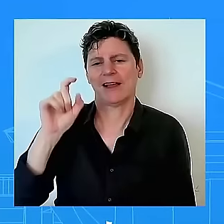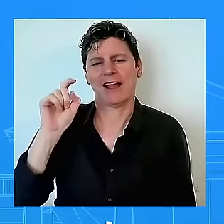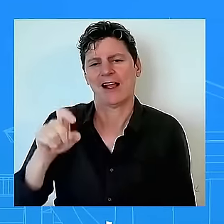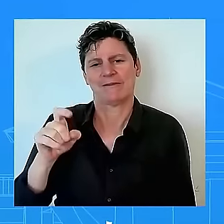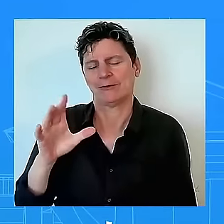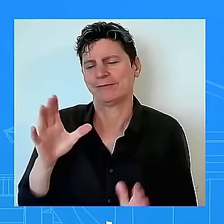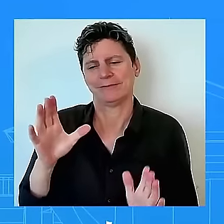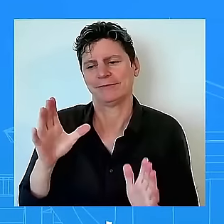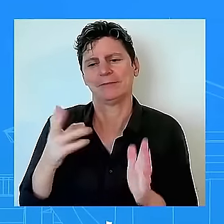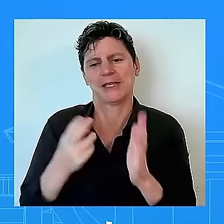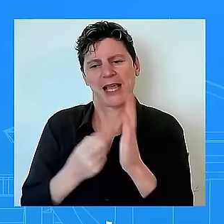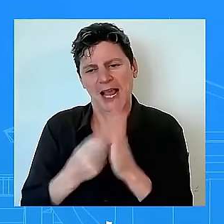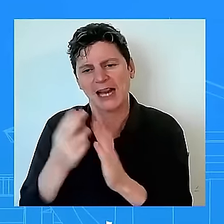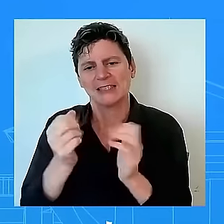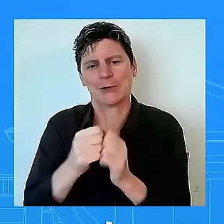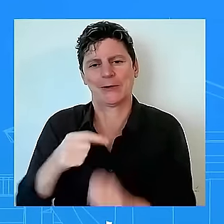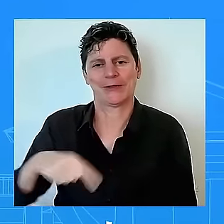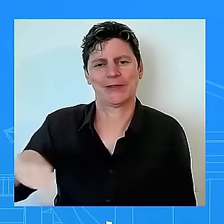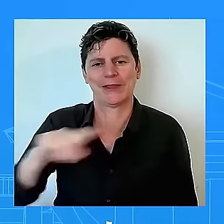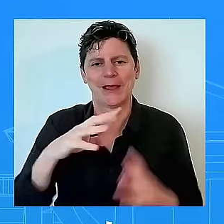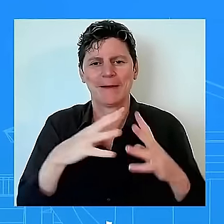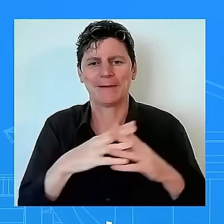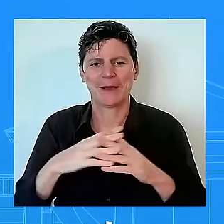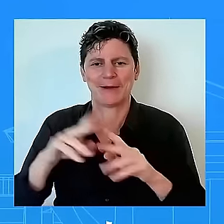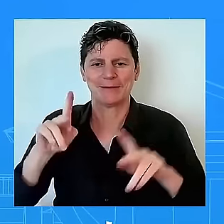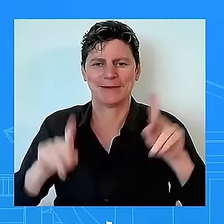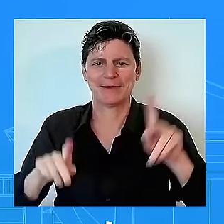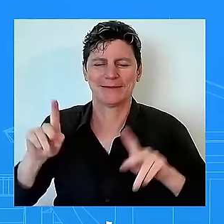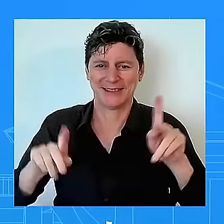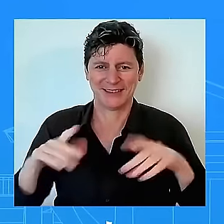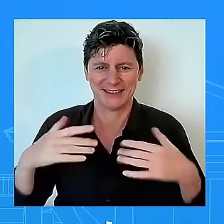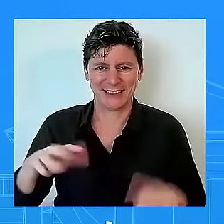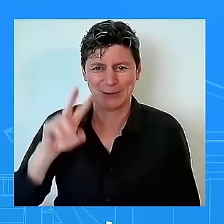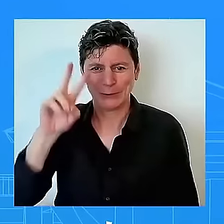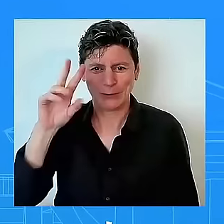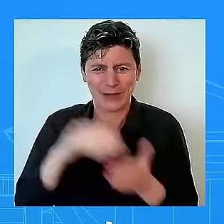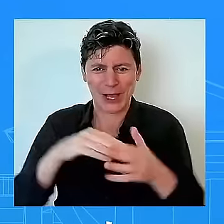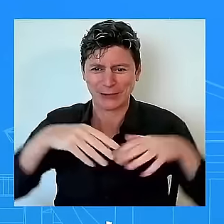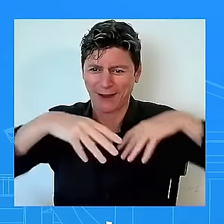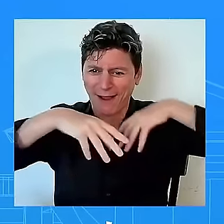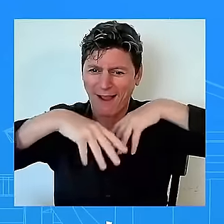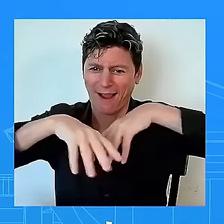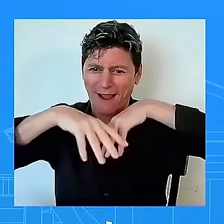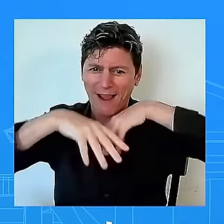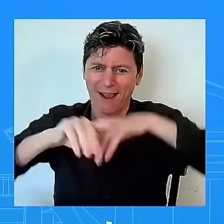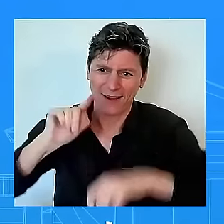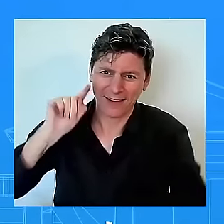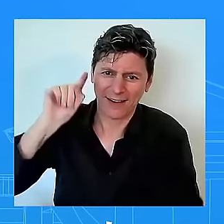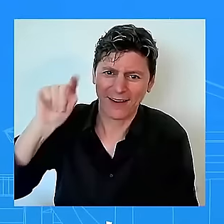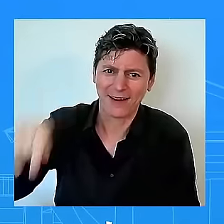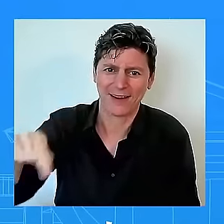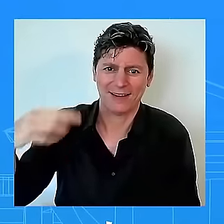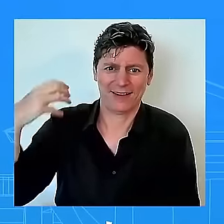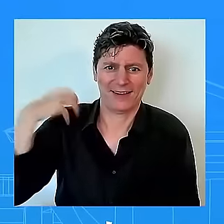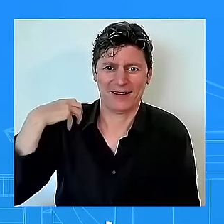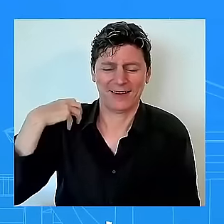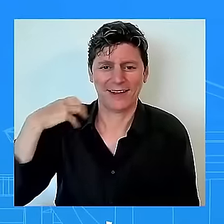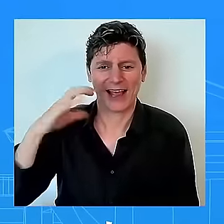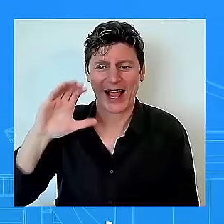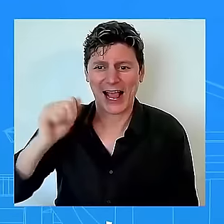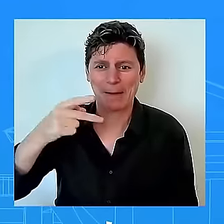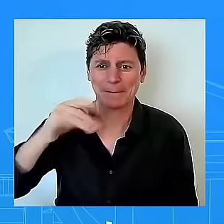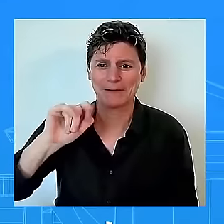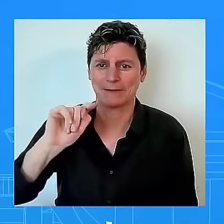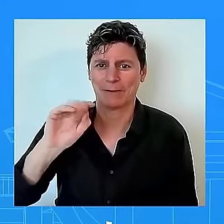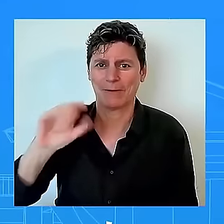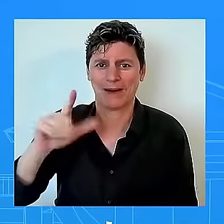we have to call that out uh and uh look let me step back for a second even further you all as